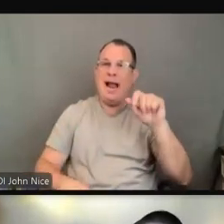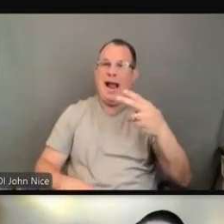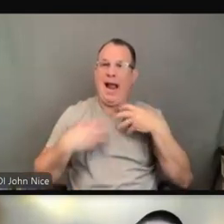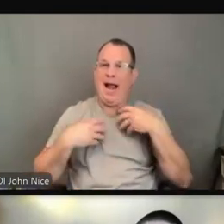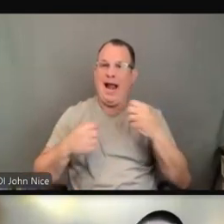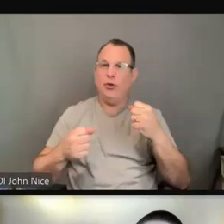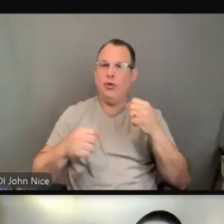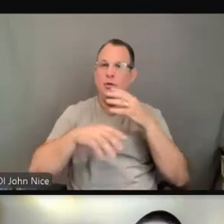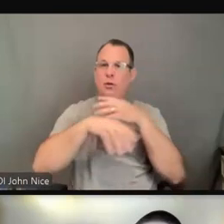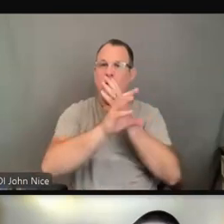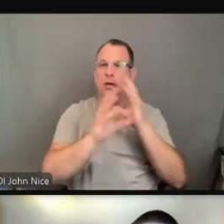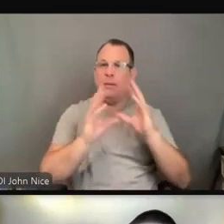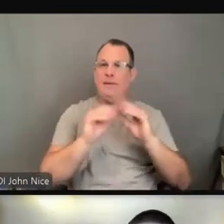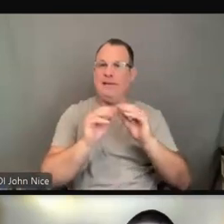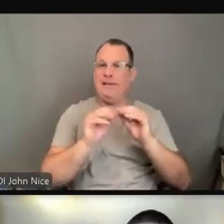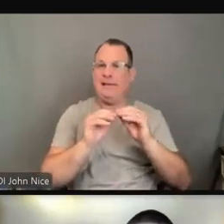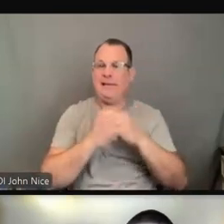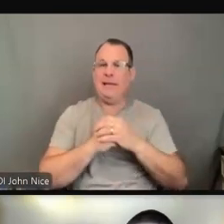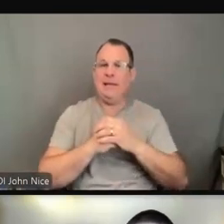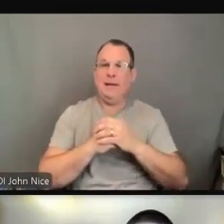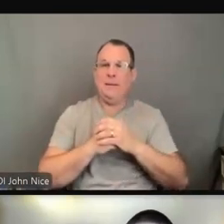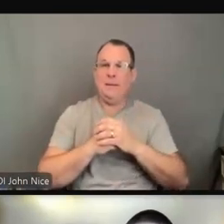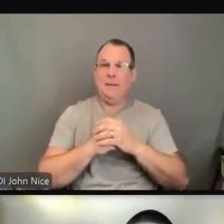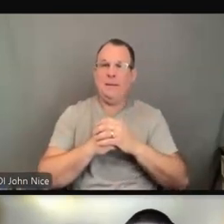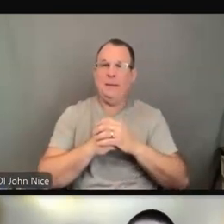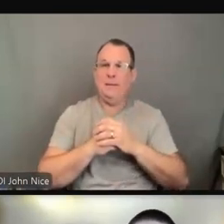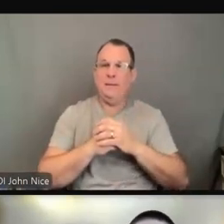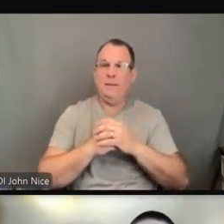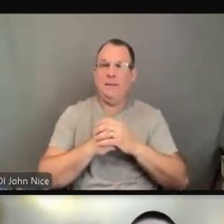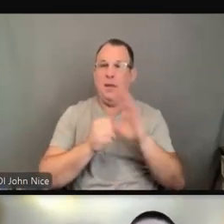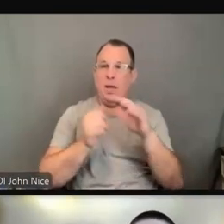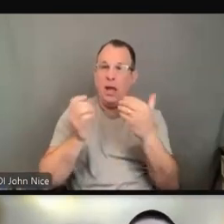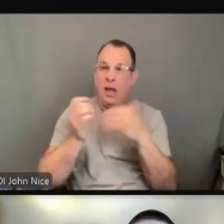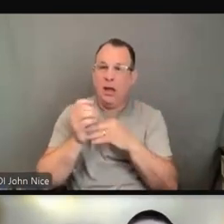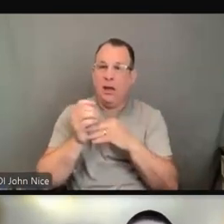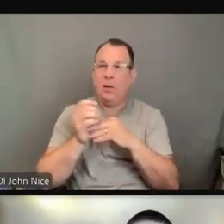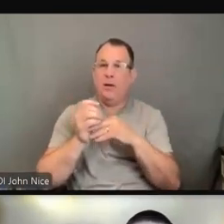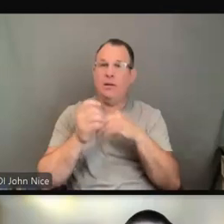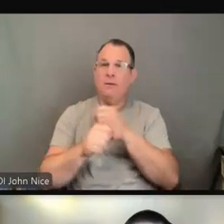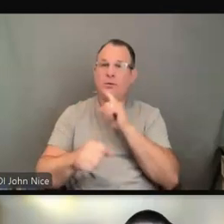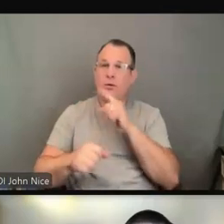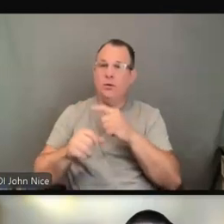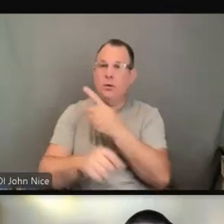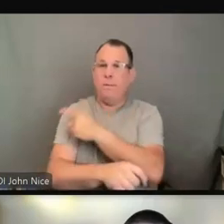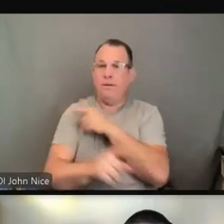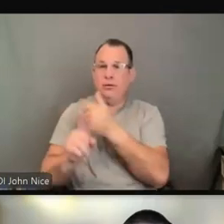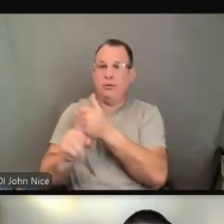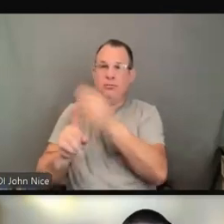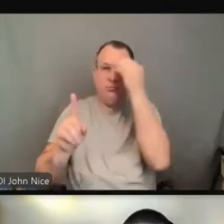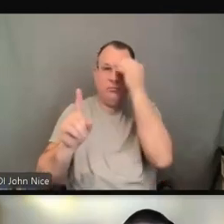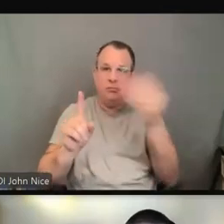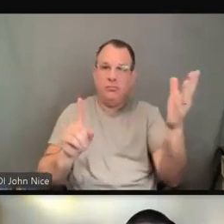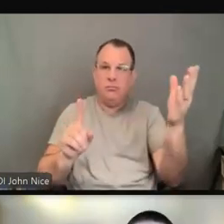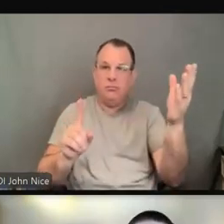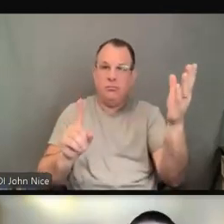it would be something that I would suggest that you would rely, relay, sorry, to the provider when having that conversation